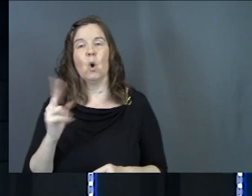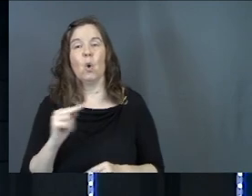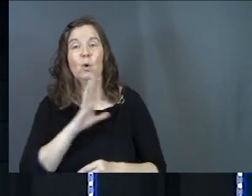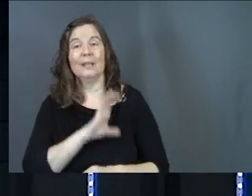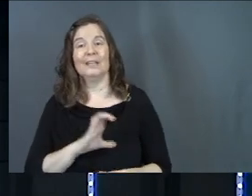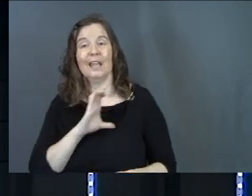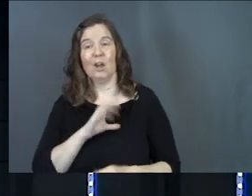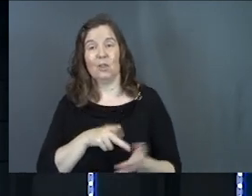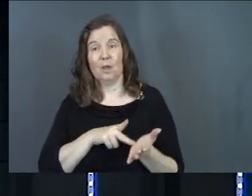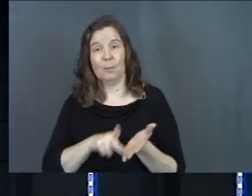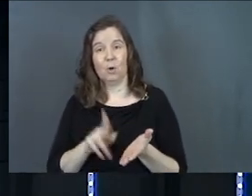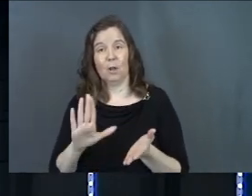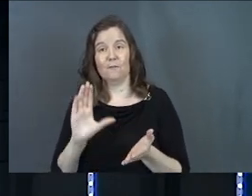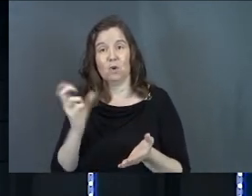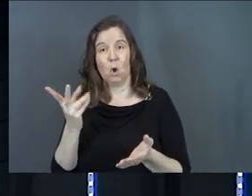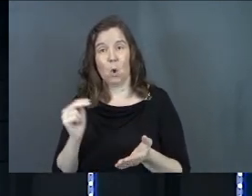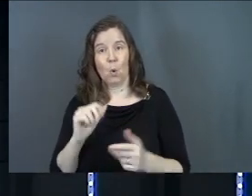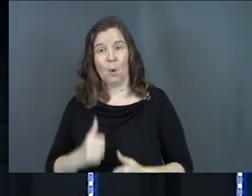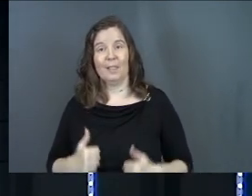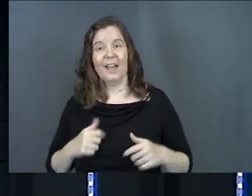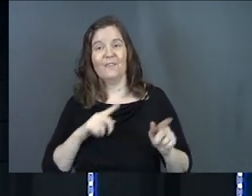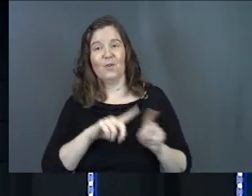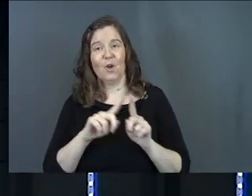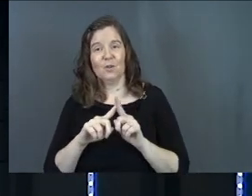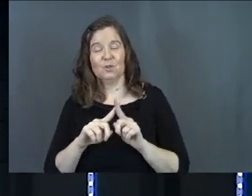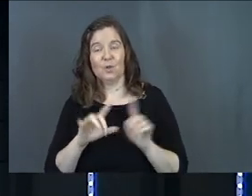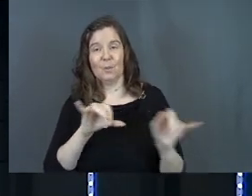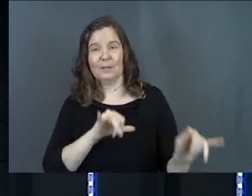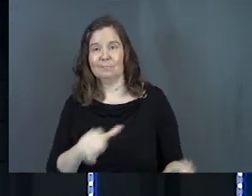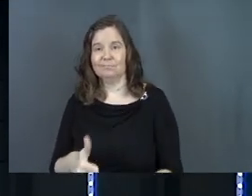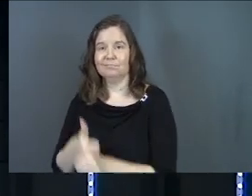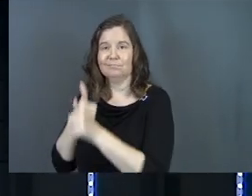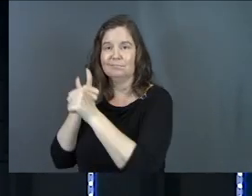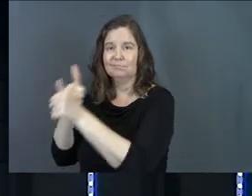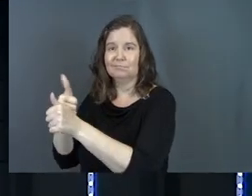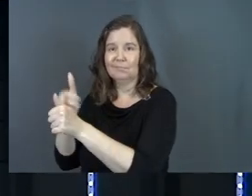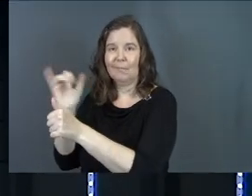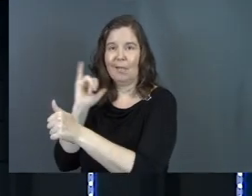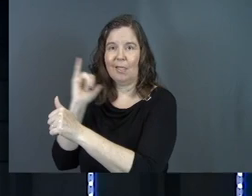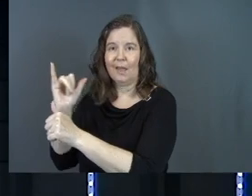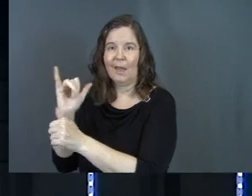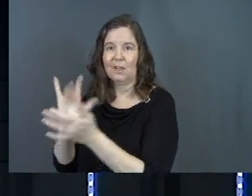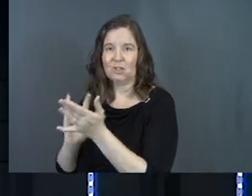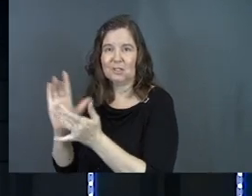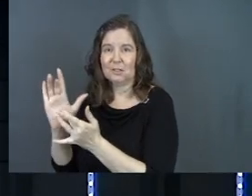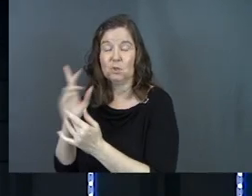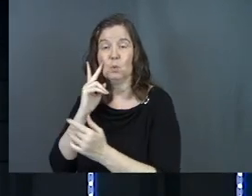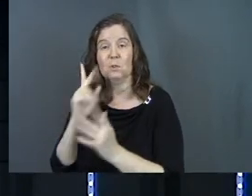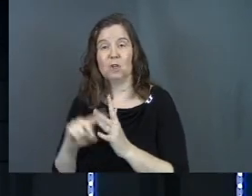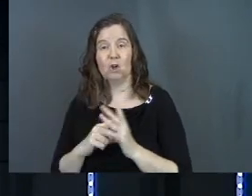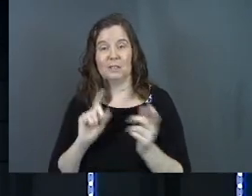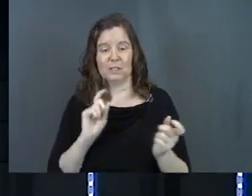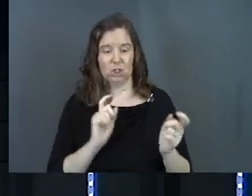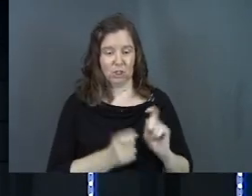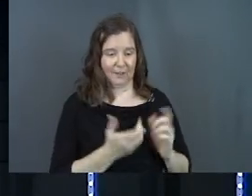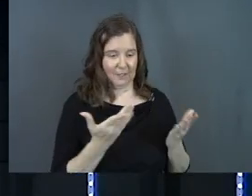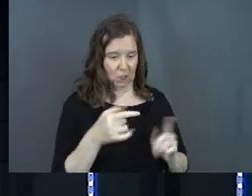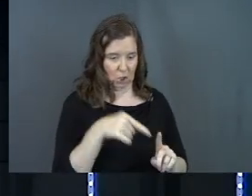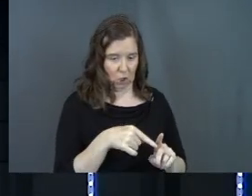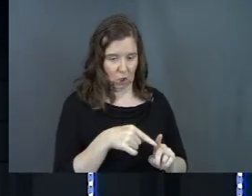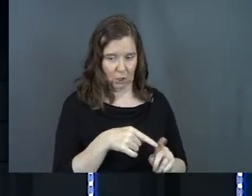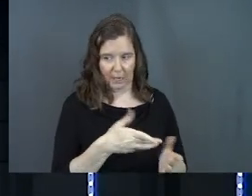own character and the purity of your own life will also be like Jesus. So you'll start to see shift here